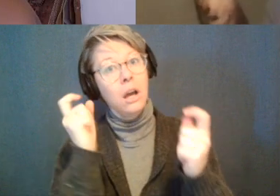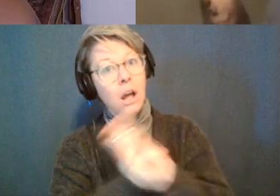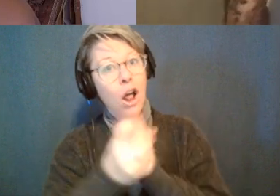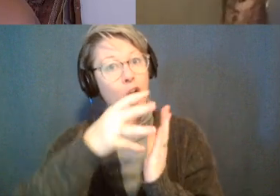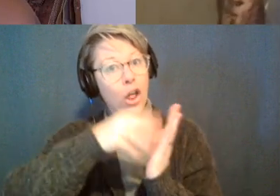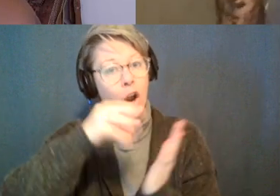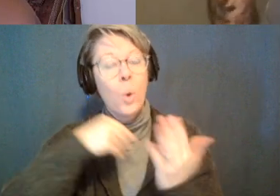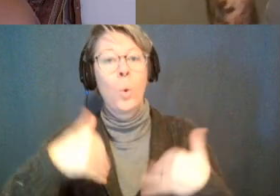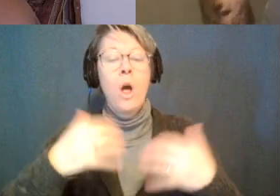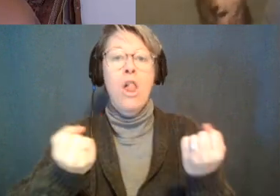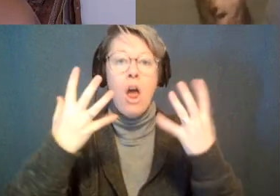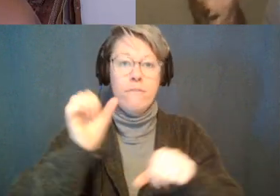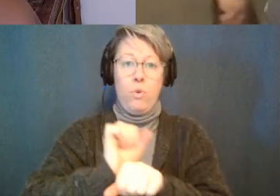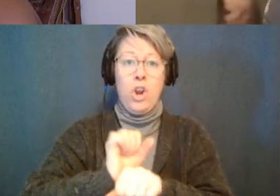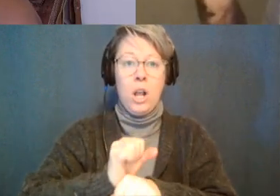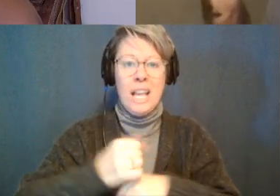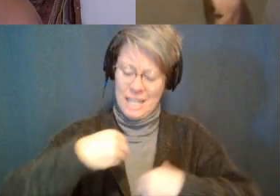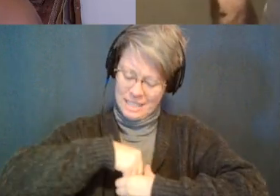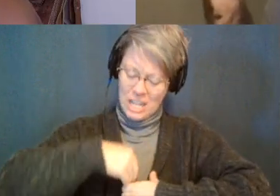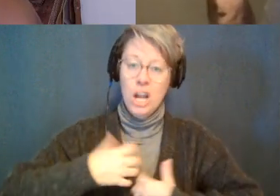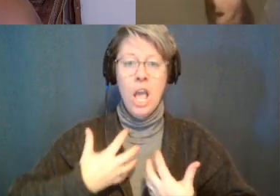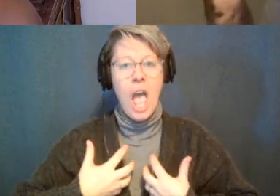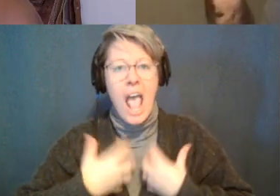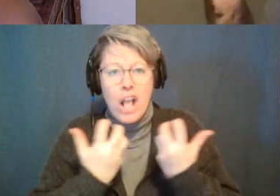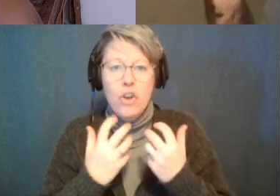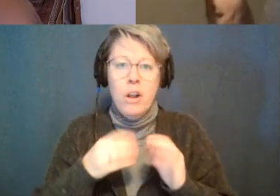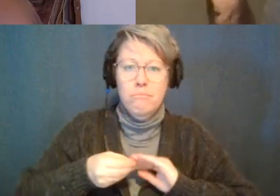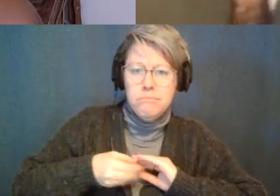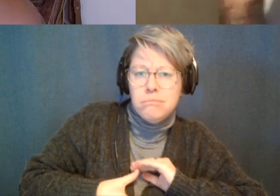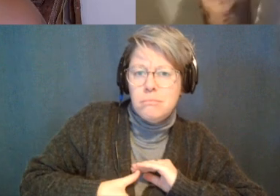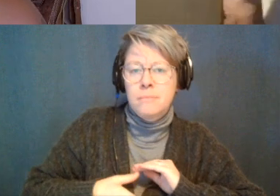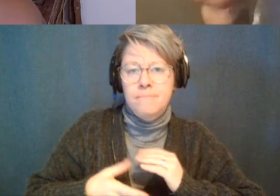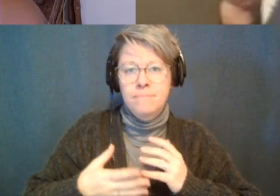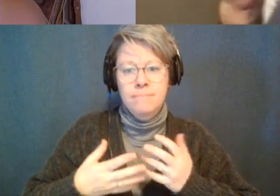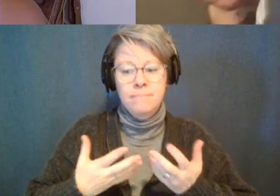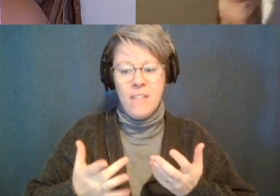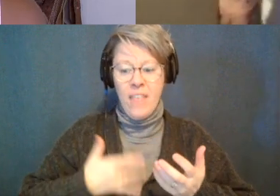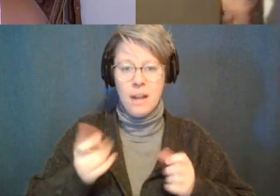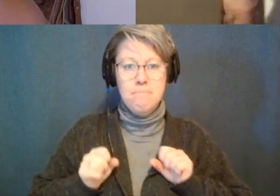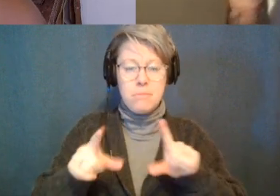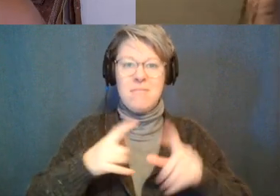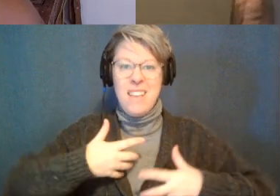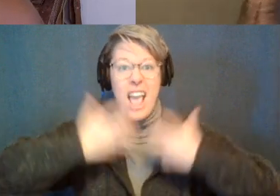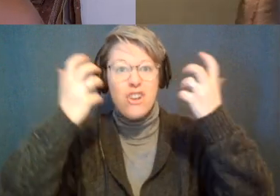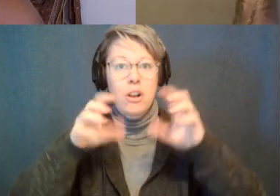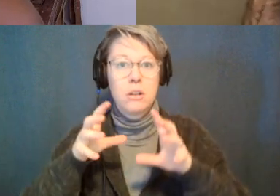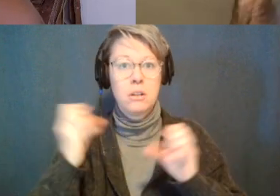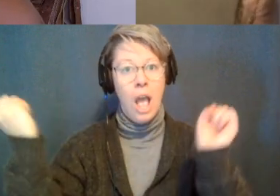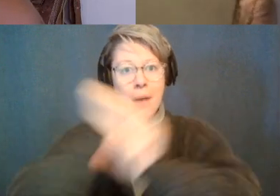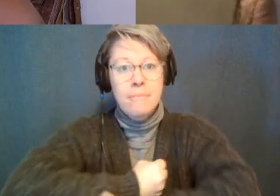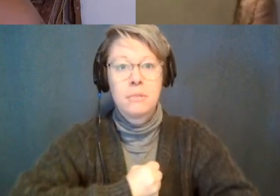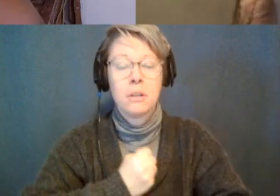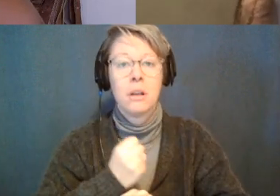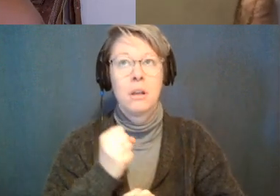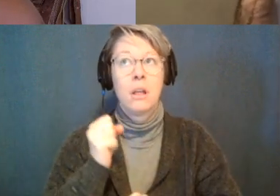a lot of my own anger and insecurities and um outbursts and things like that that takes a lot